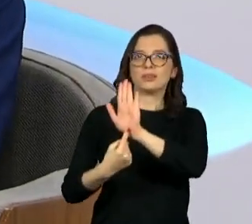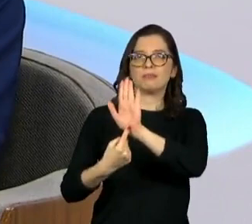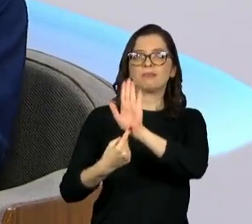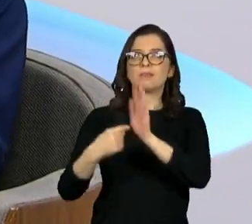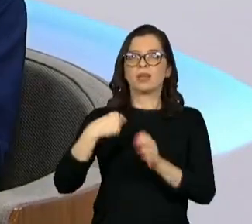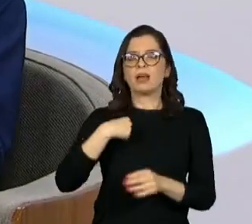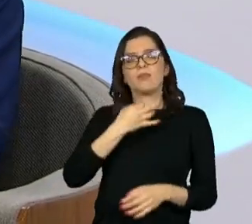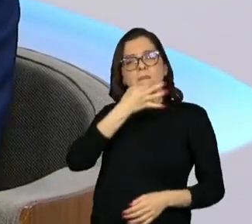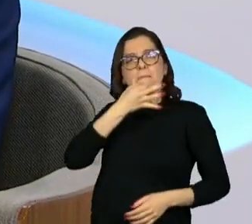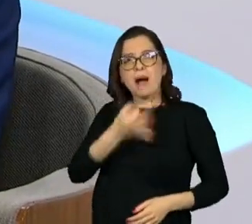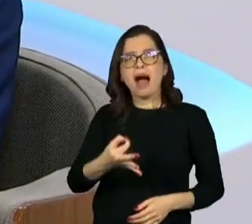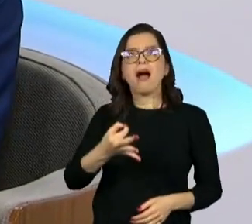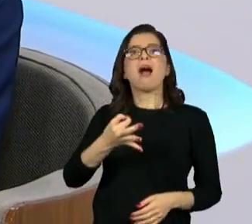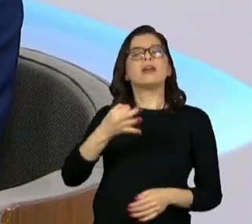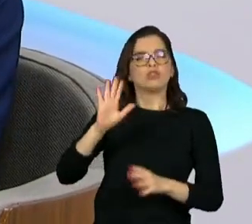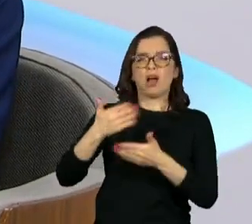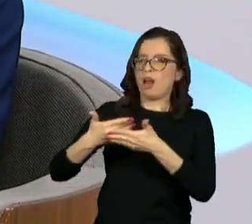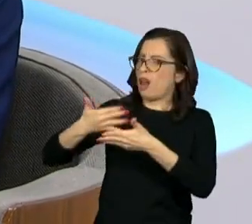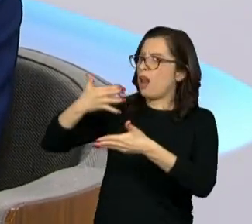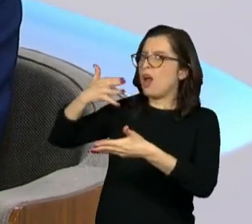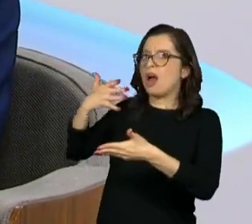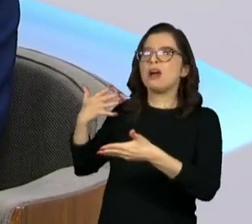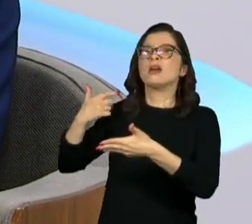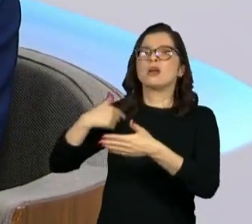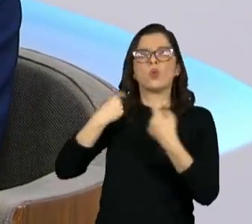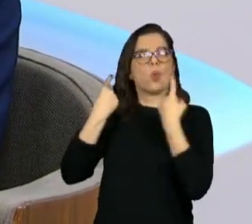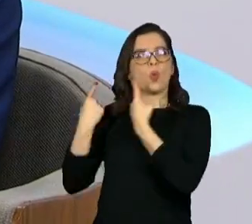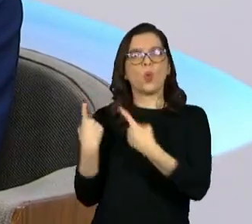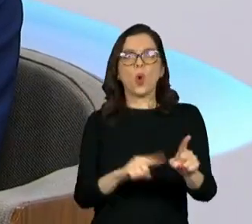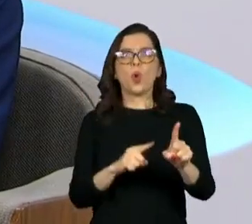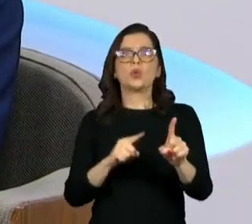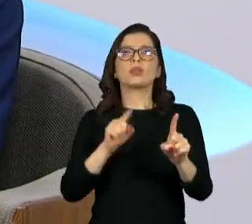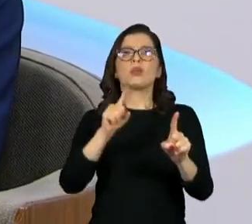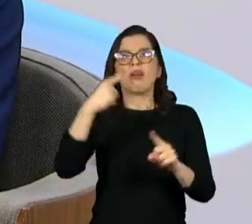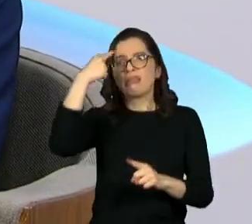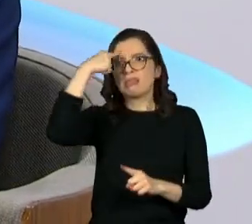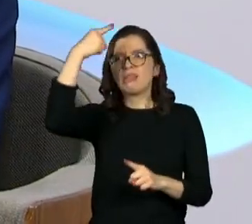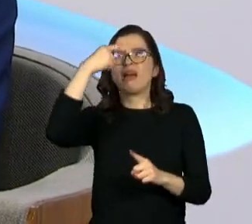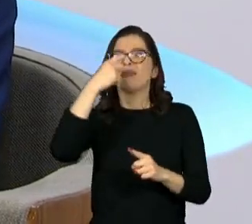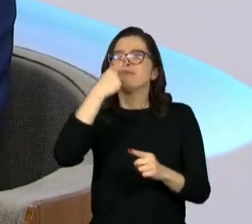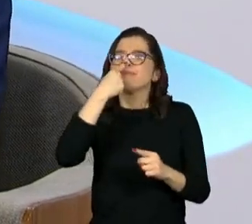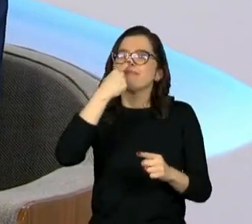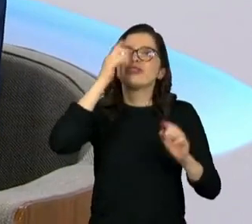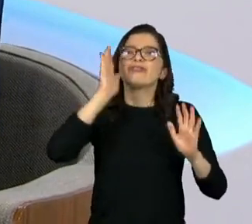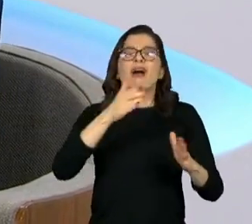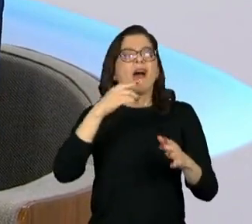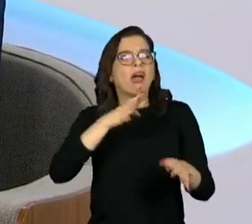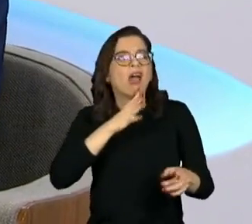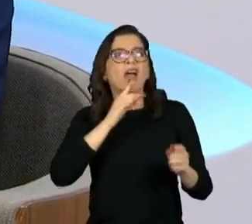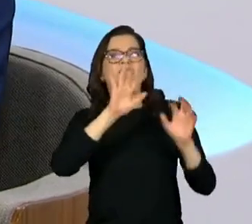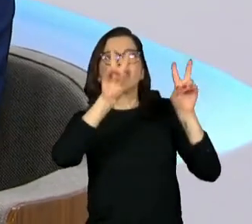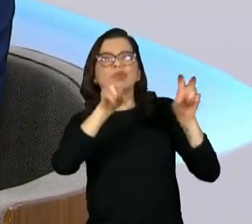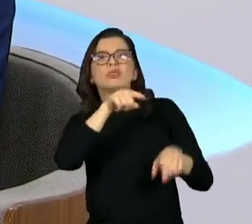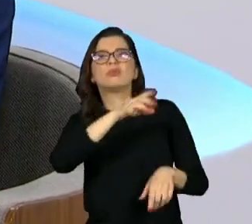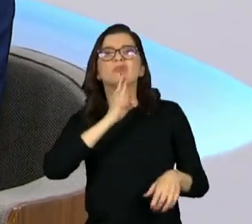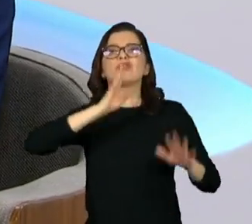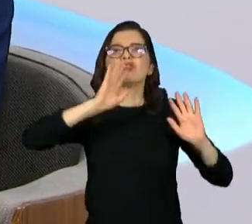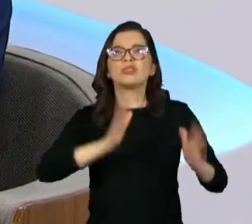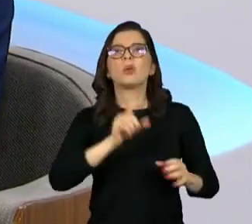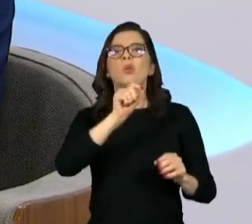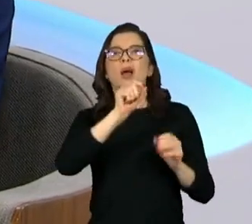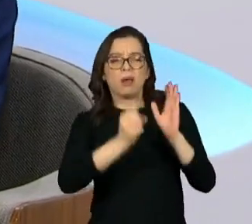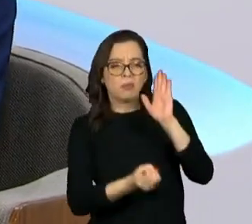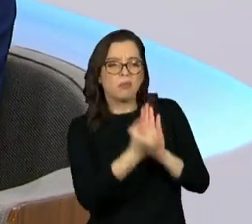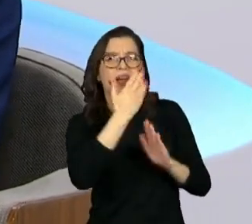Eu tenho sido argumentado por muito tempo contra uma familiar e influência de ideia que diz